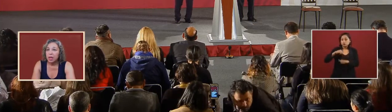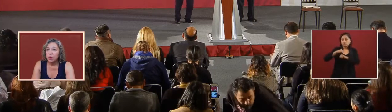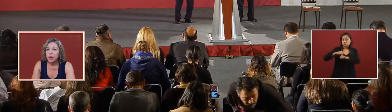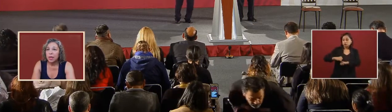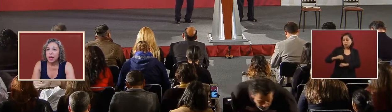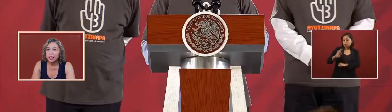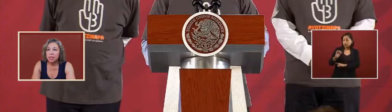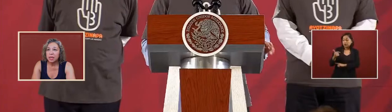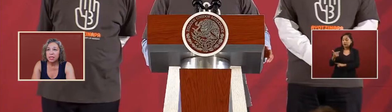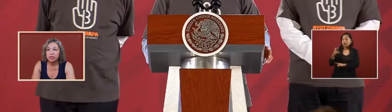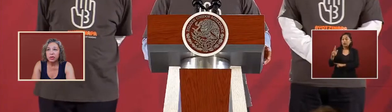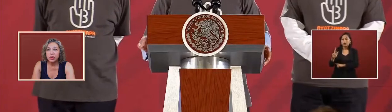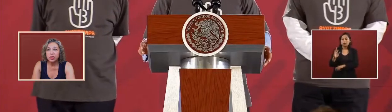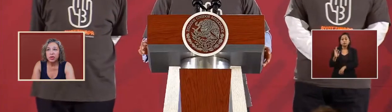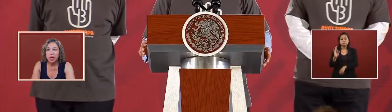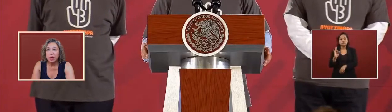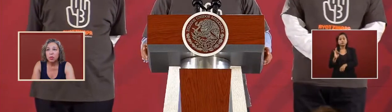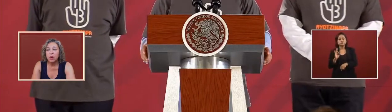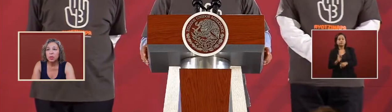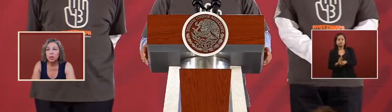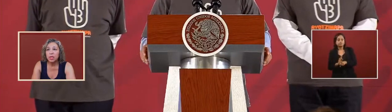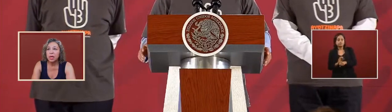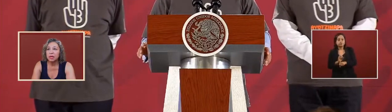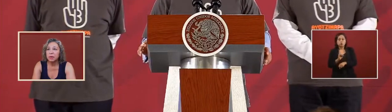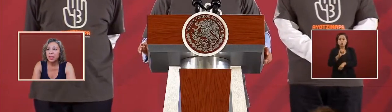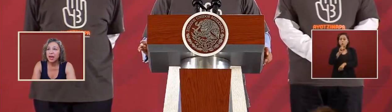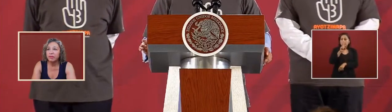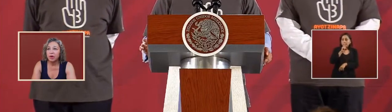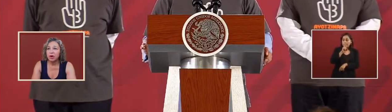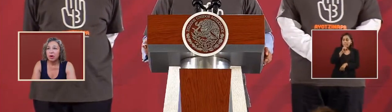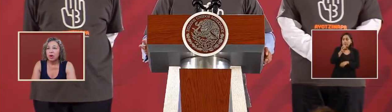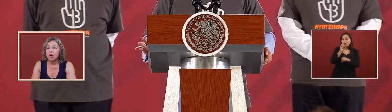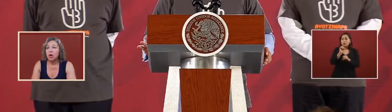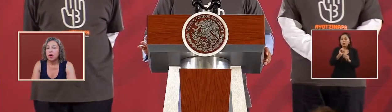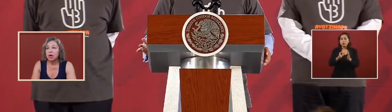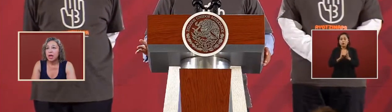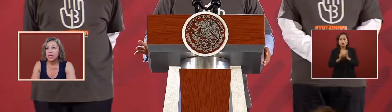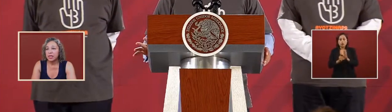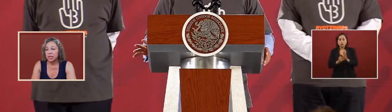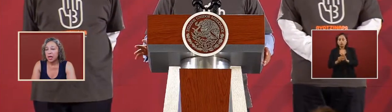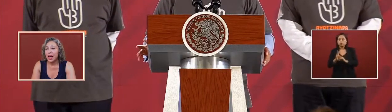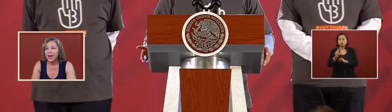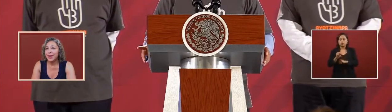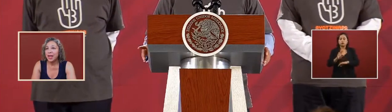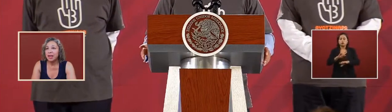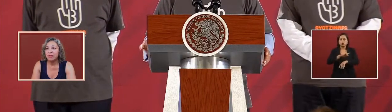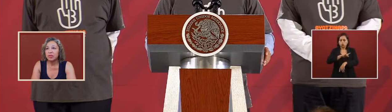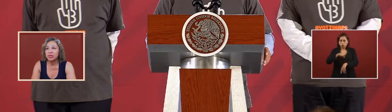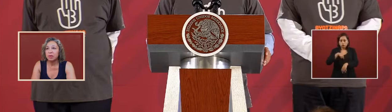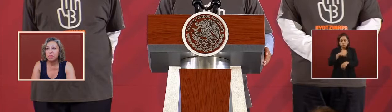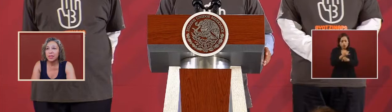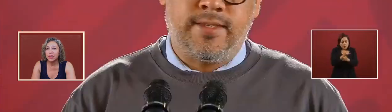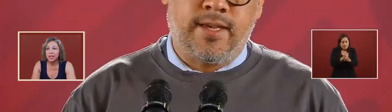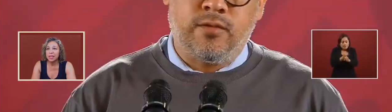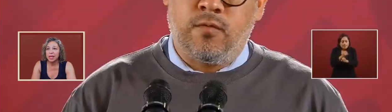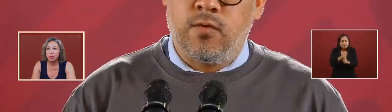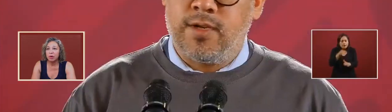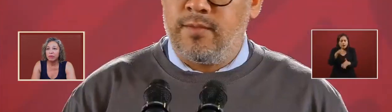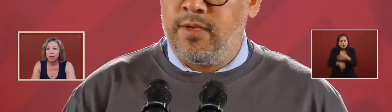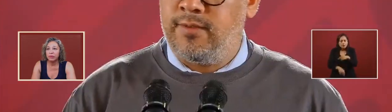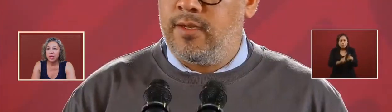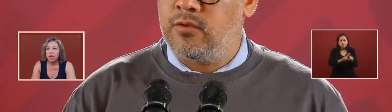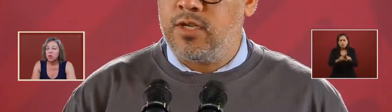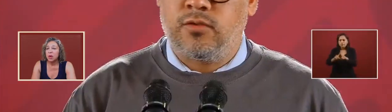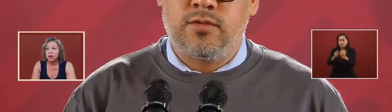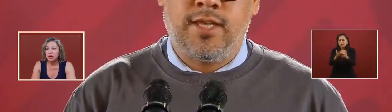we as a district attorney we will not cover or not hide any of those complicities that